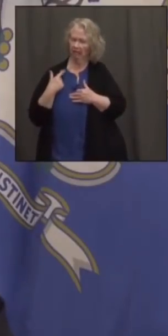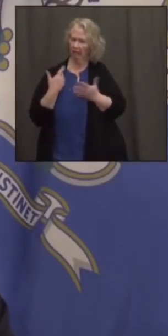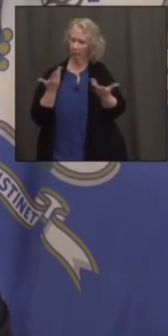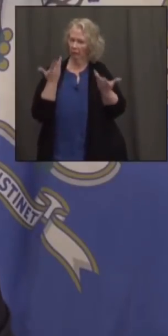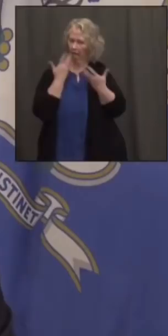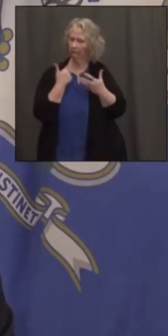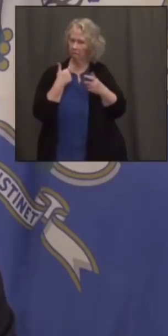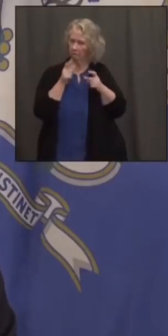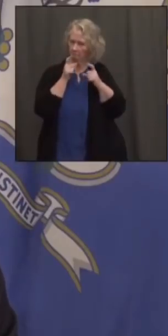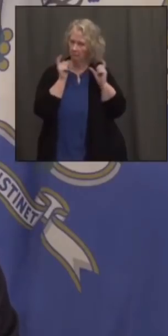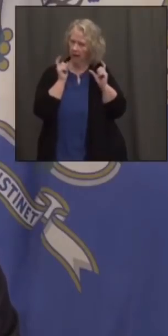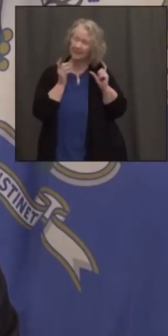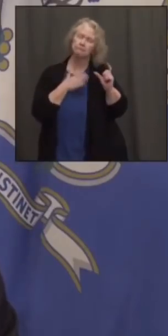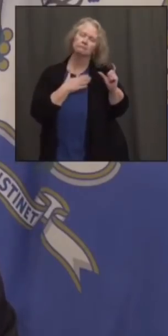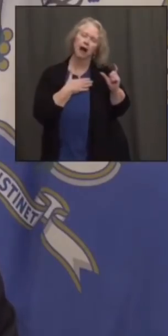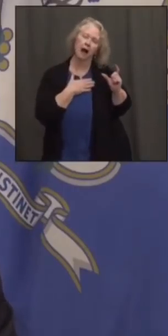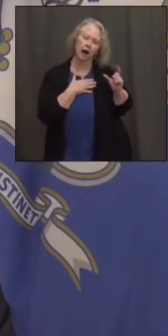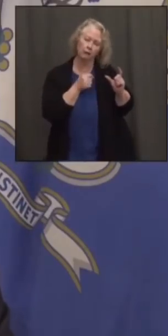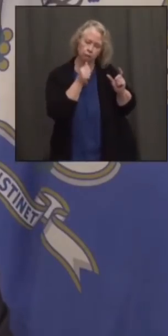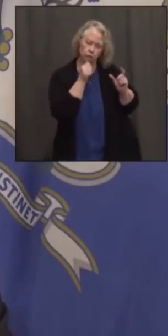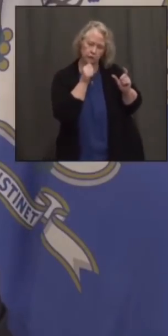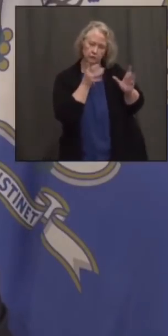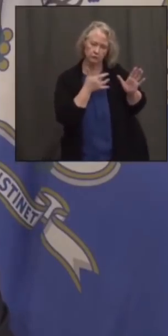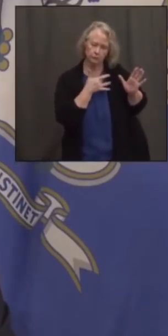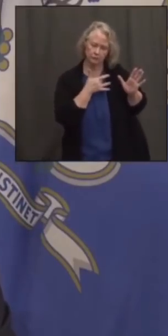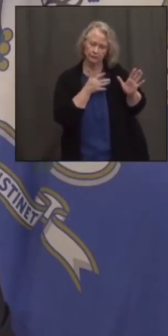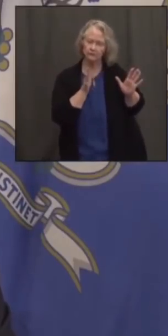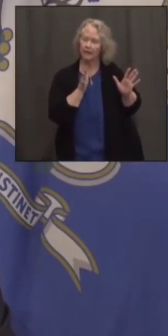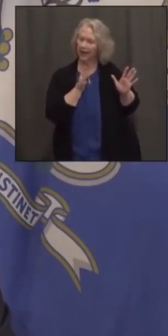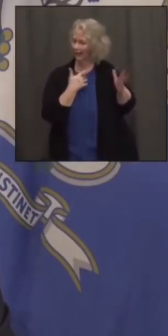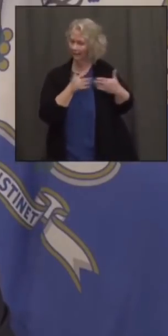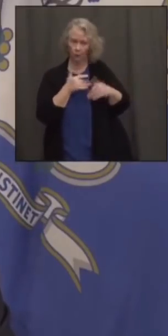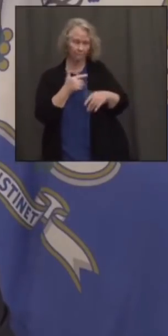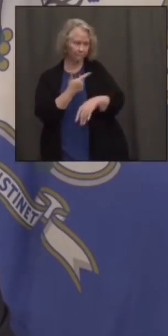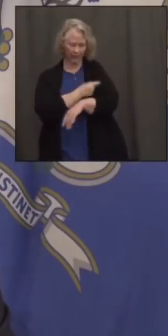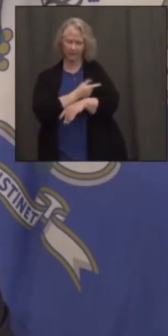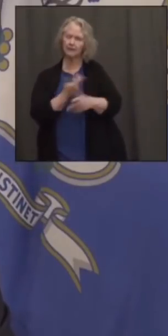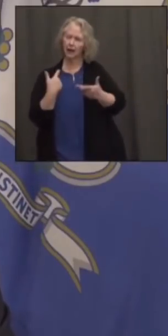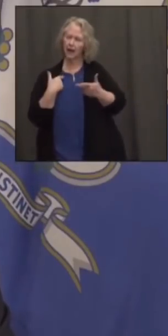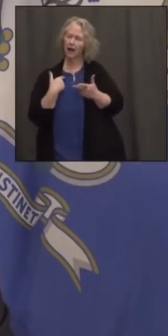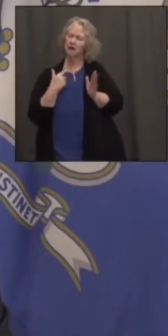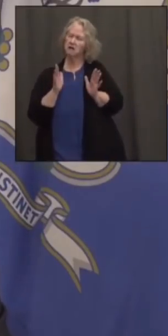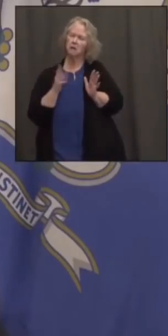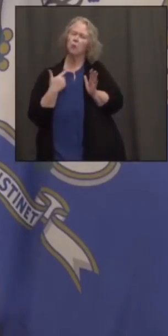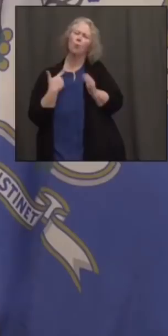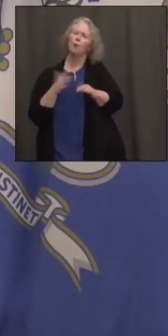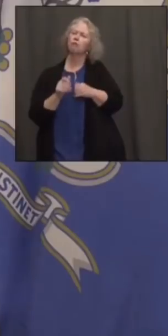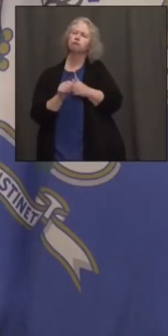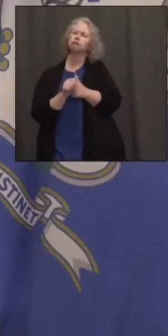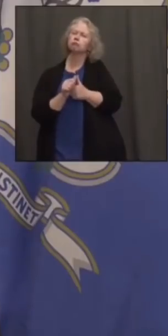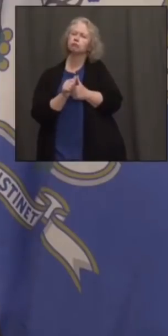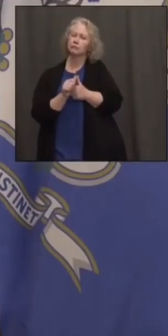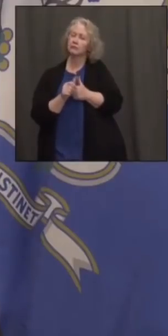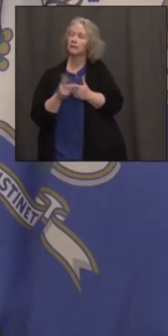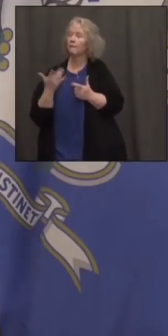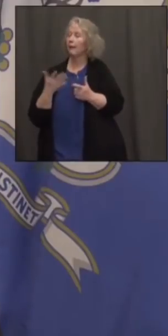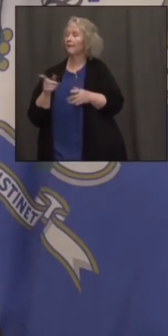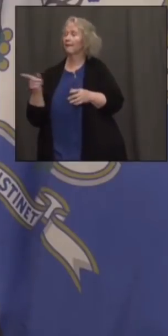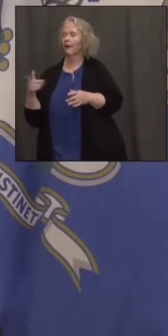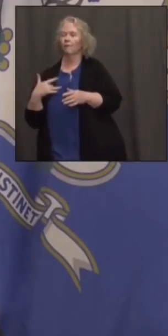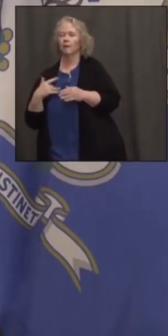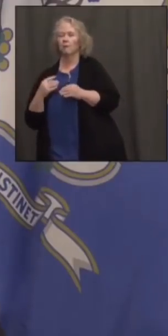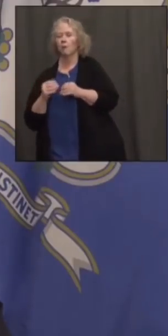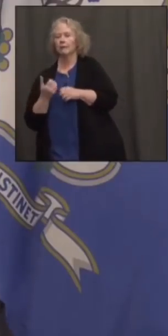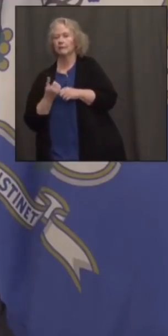mask. This is just personally speaking, even though I'm vaccinated. So there's no great risk there. Just to make the other person feel more